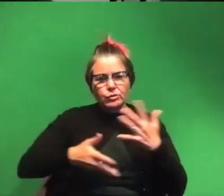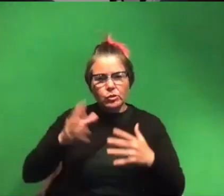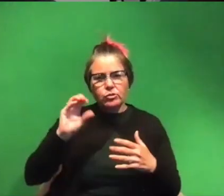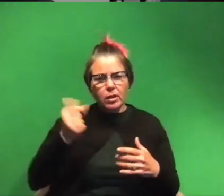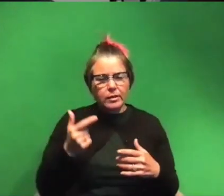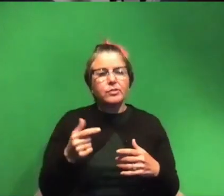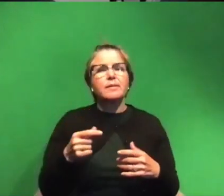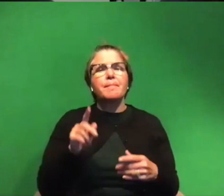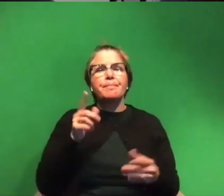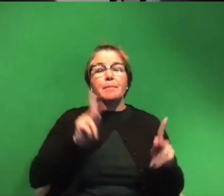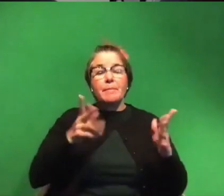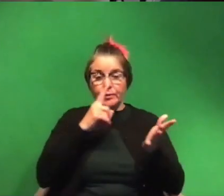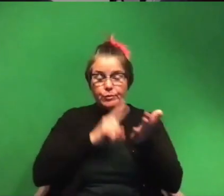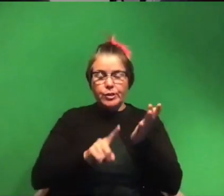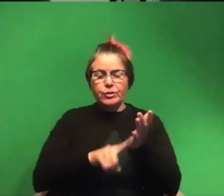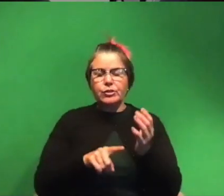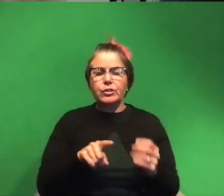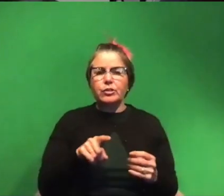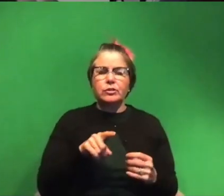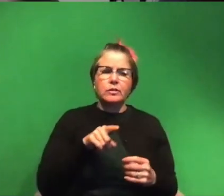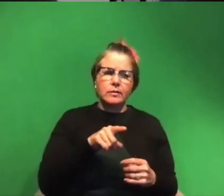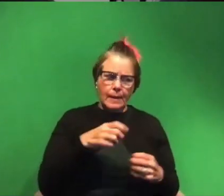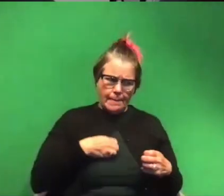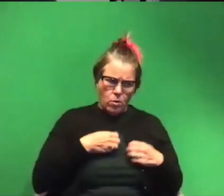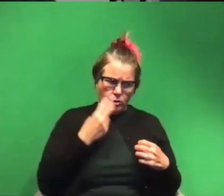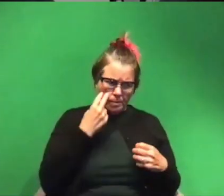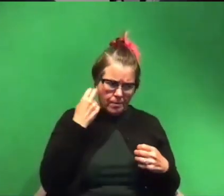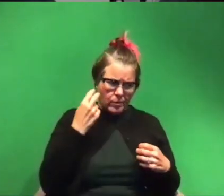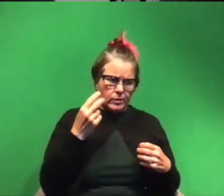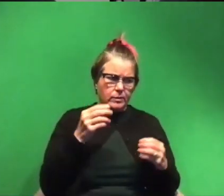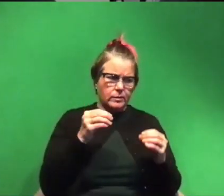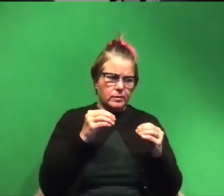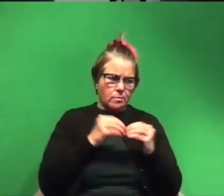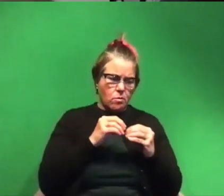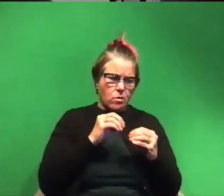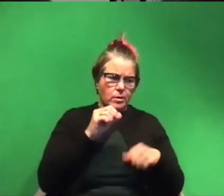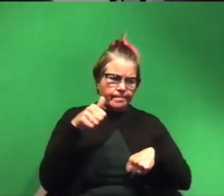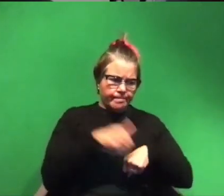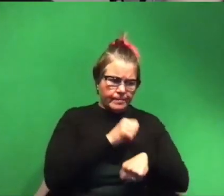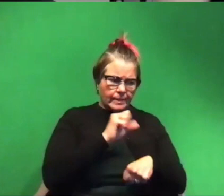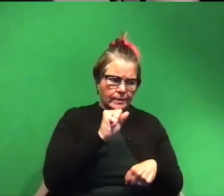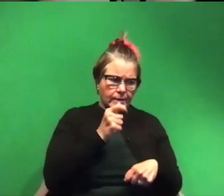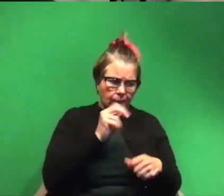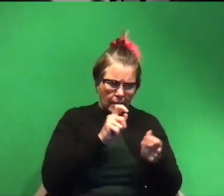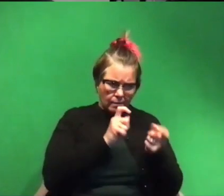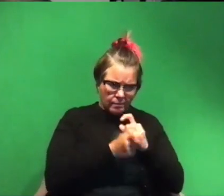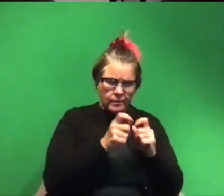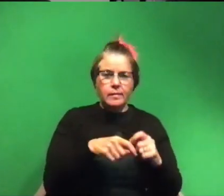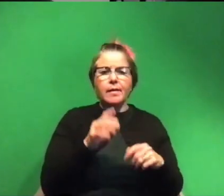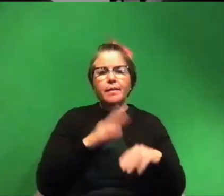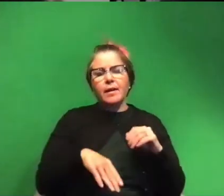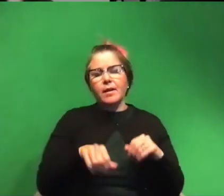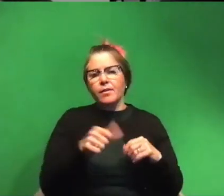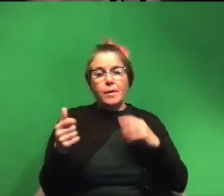have done research into whether or not emotional memories are more salient than neutral memories um i actually just had a paper come out or